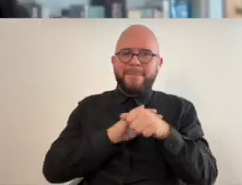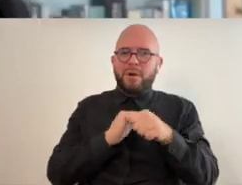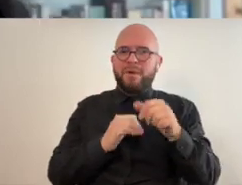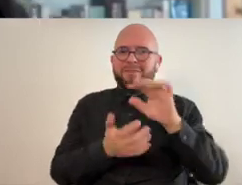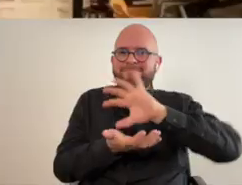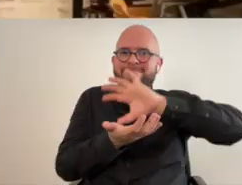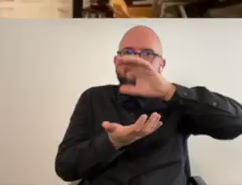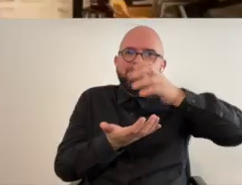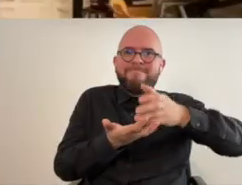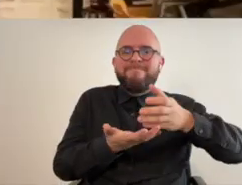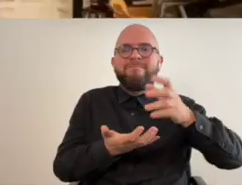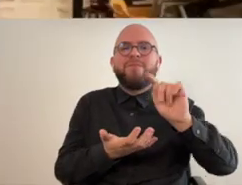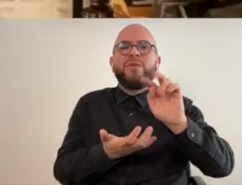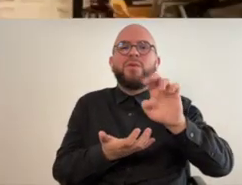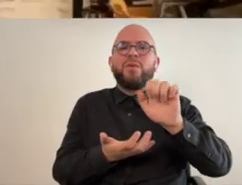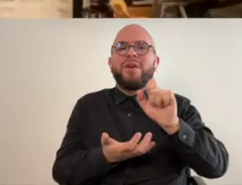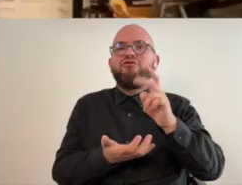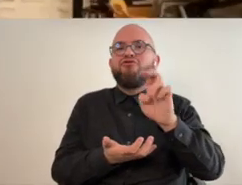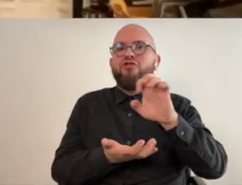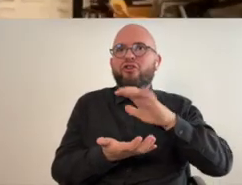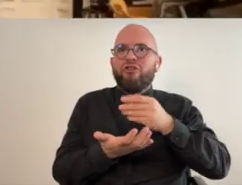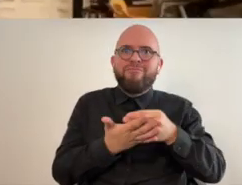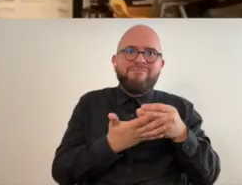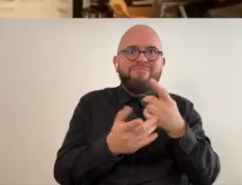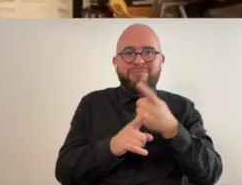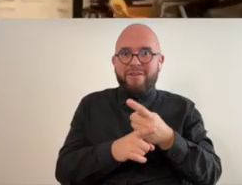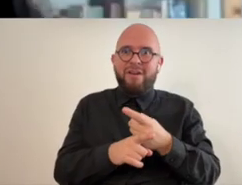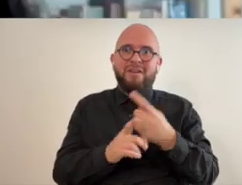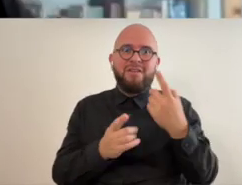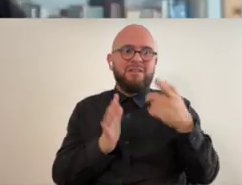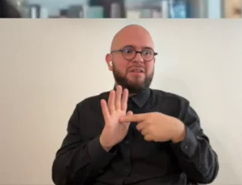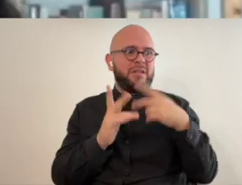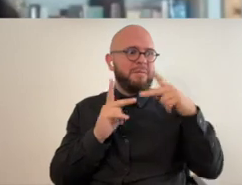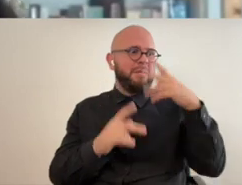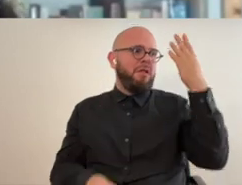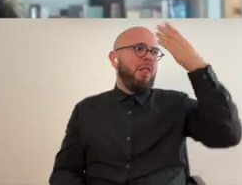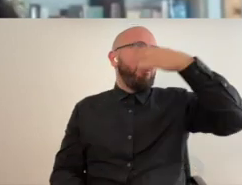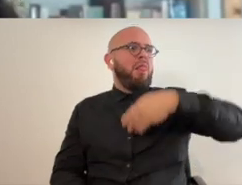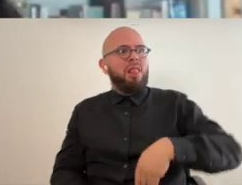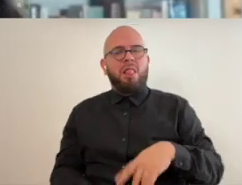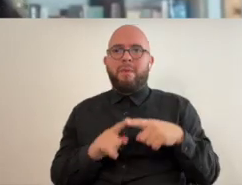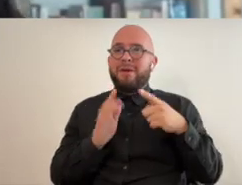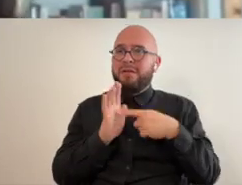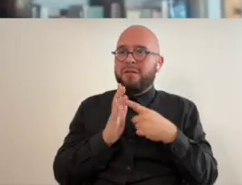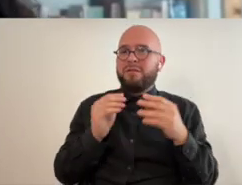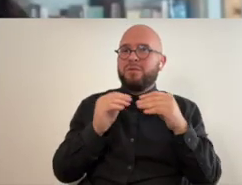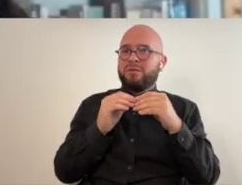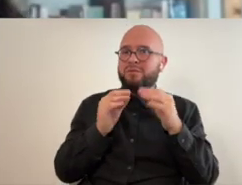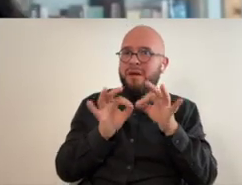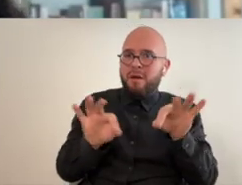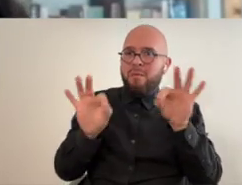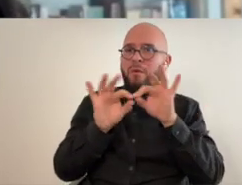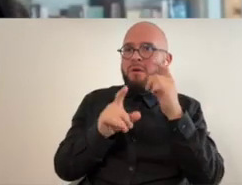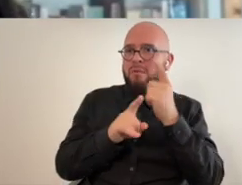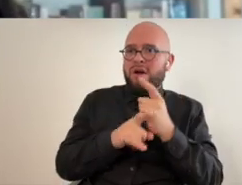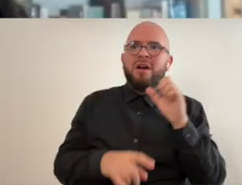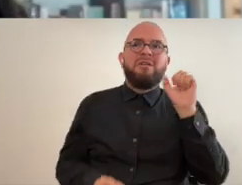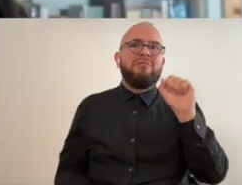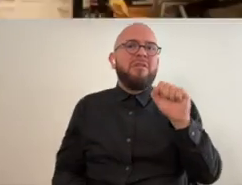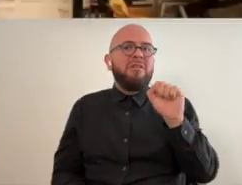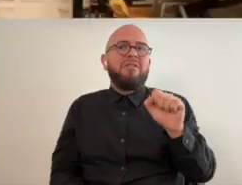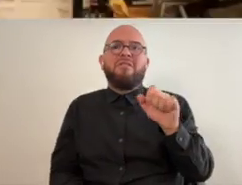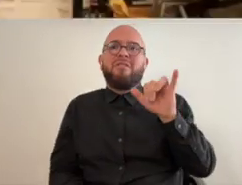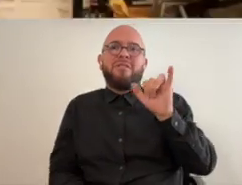and that yeah i can it can all speak to you and those things people overlook can be sometimes the most important stuff